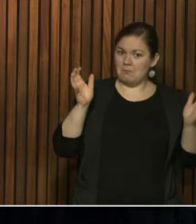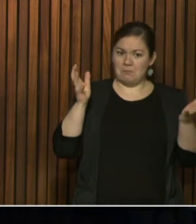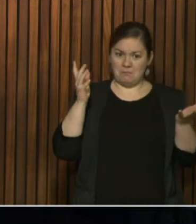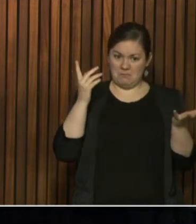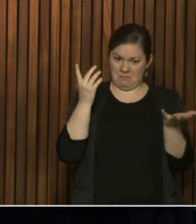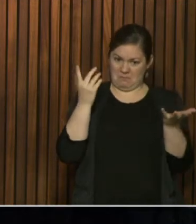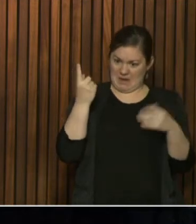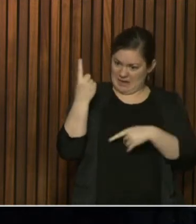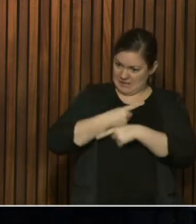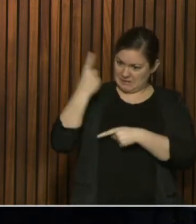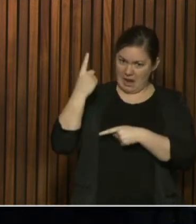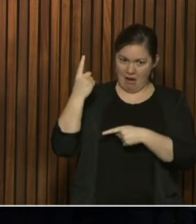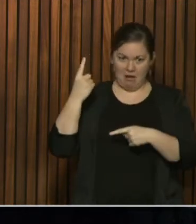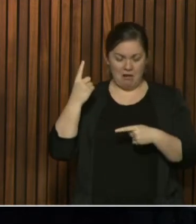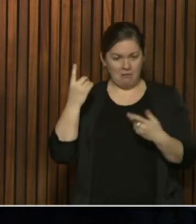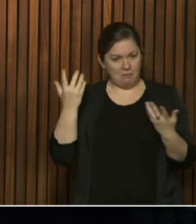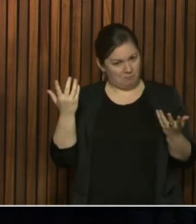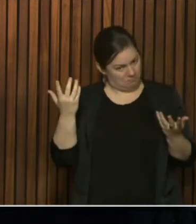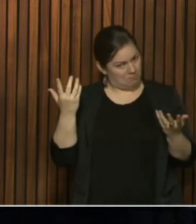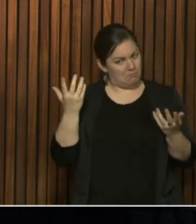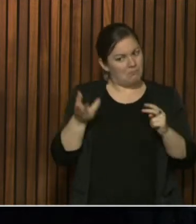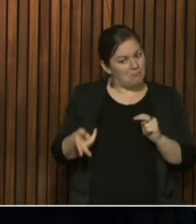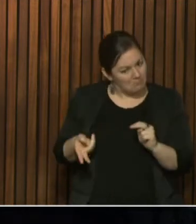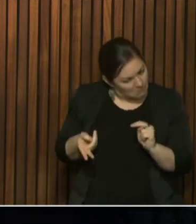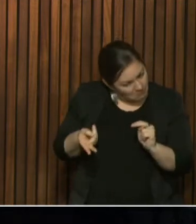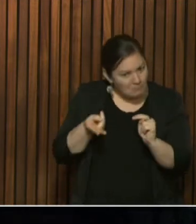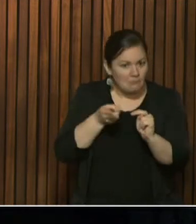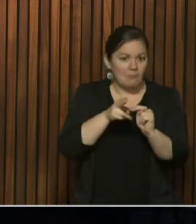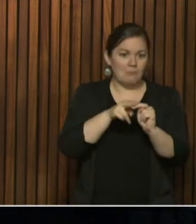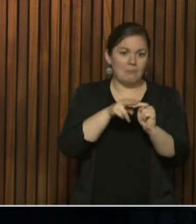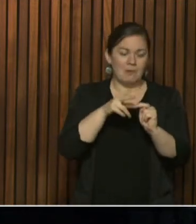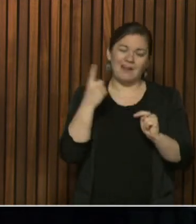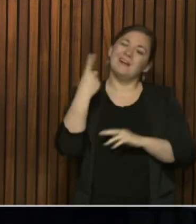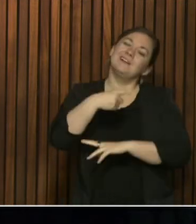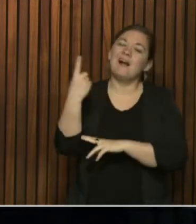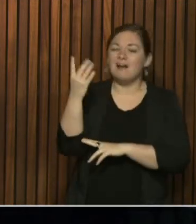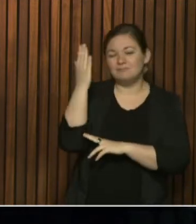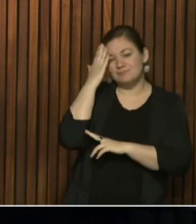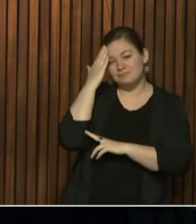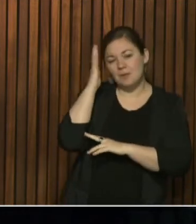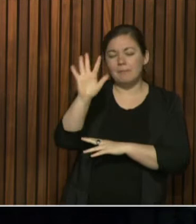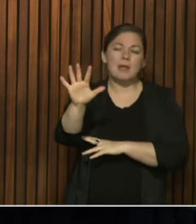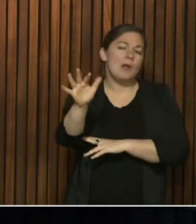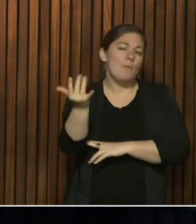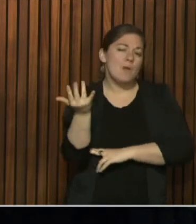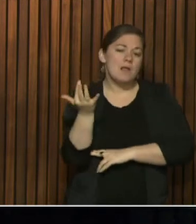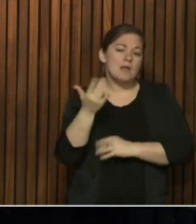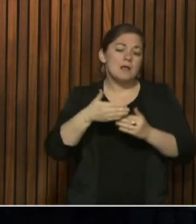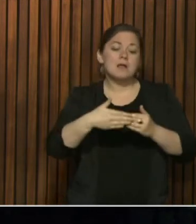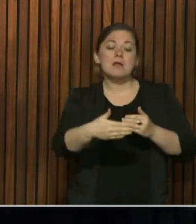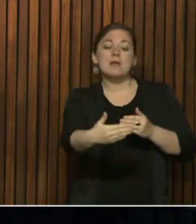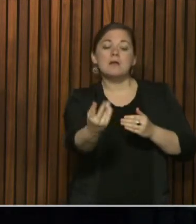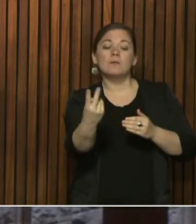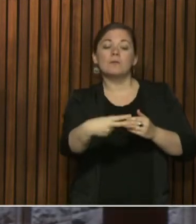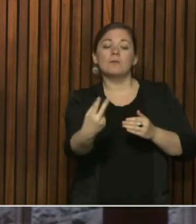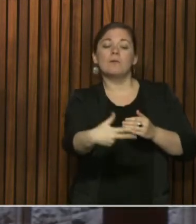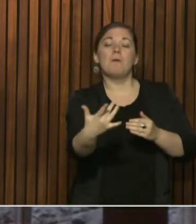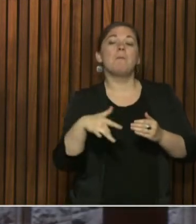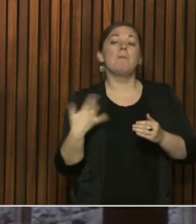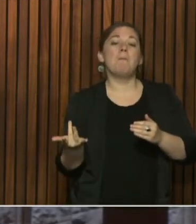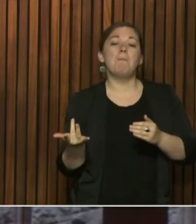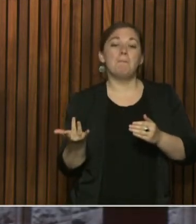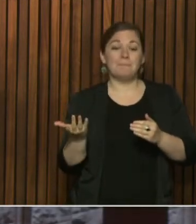relatively low percentage just too little to read anything into? Well, yes. And we'd like to be